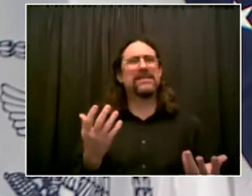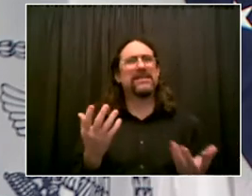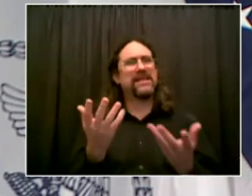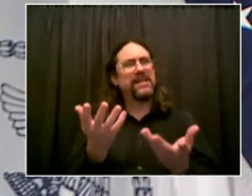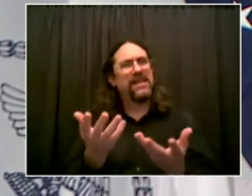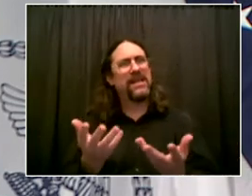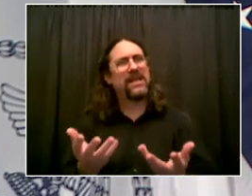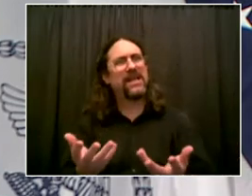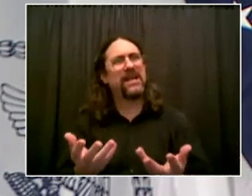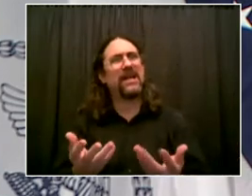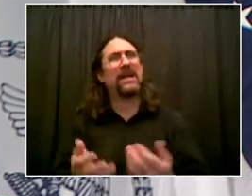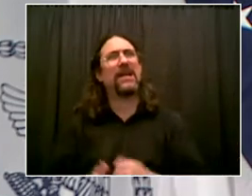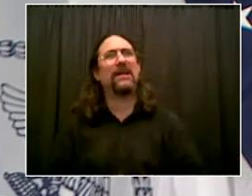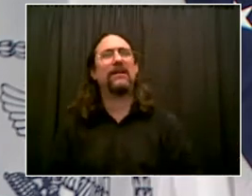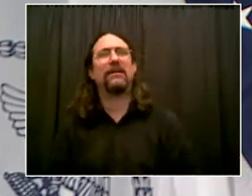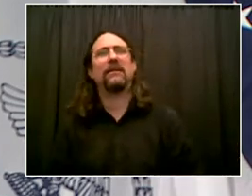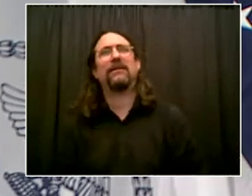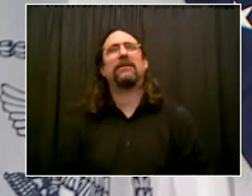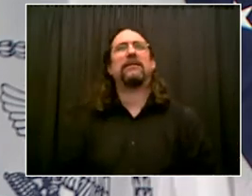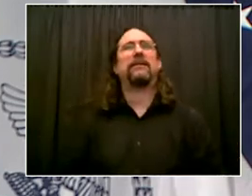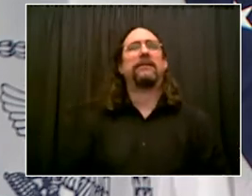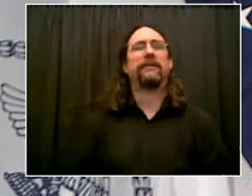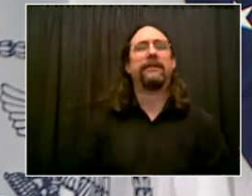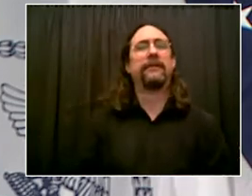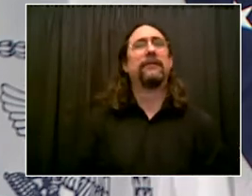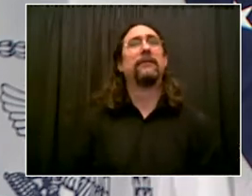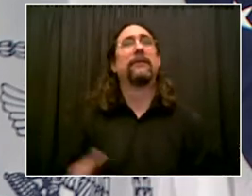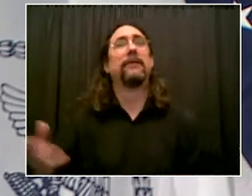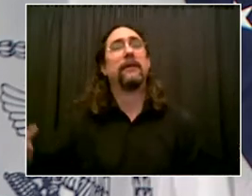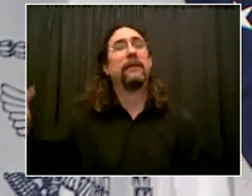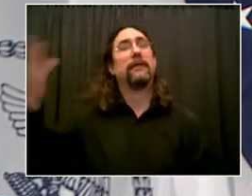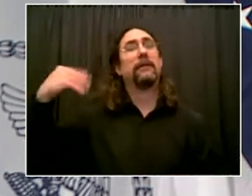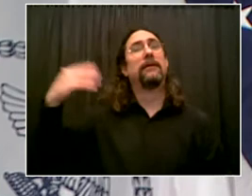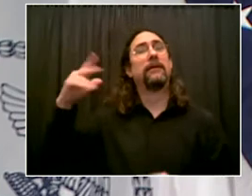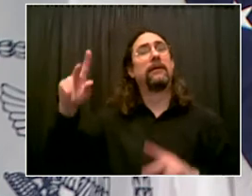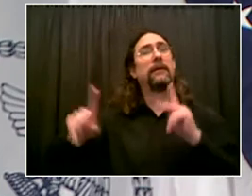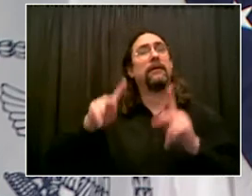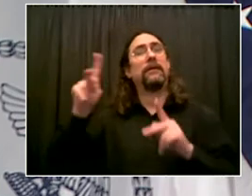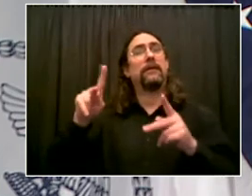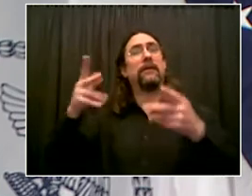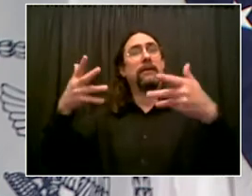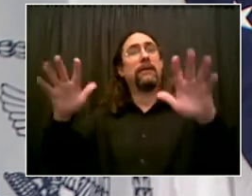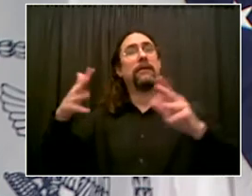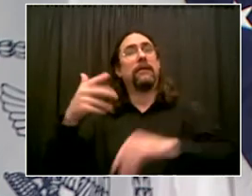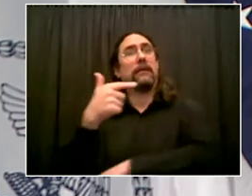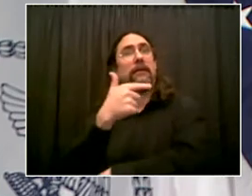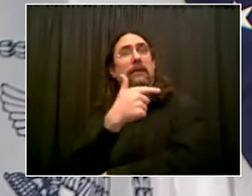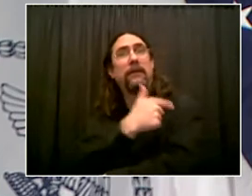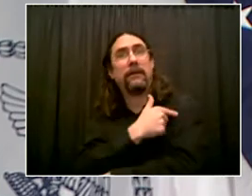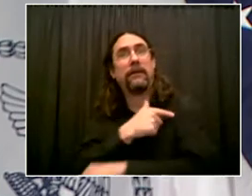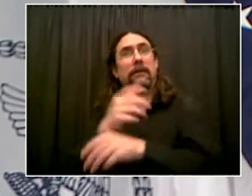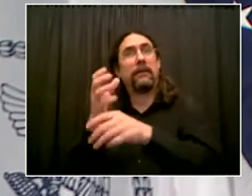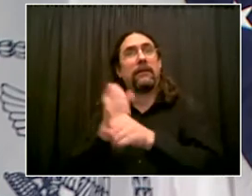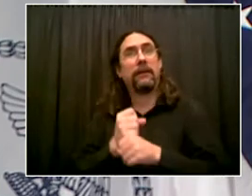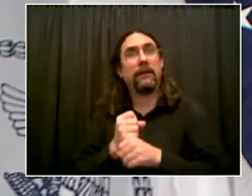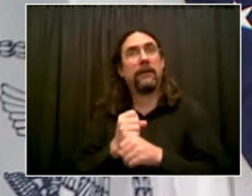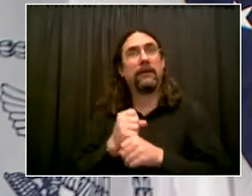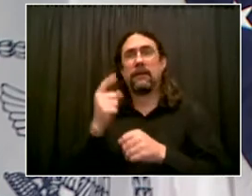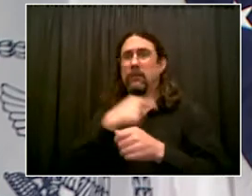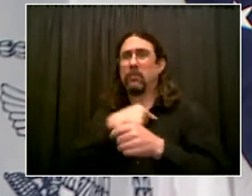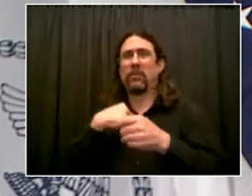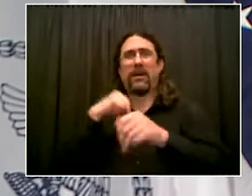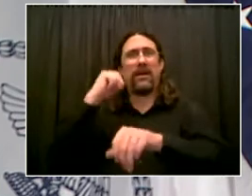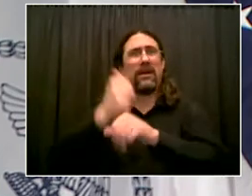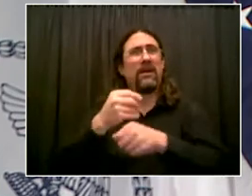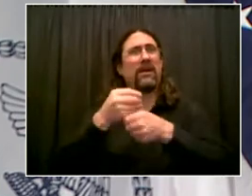ready from the beginning. Uh, we made it available all over the city. We, it was for free. I mean, I think that was a very, very positive outcome.